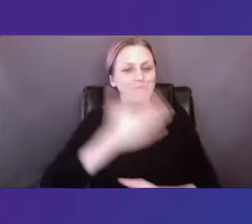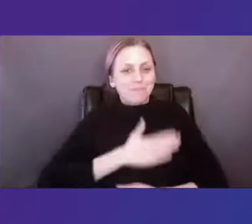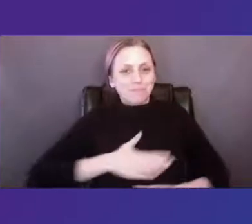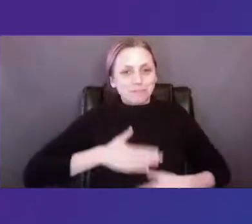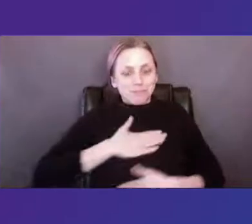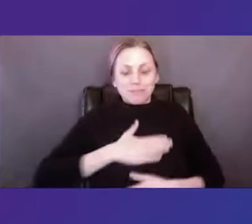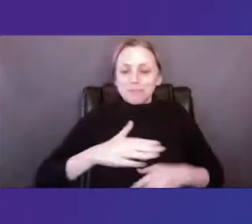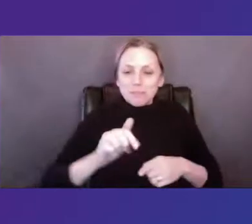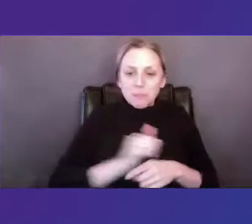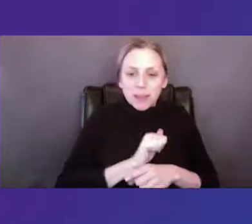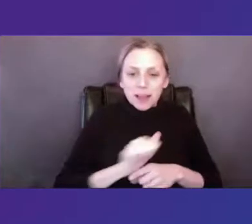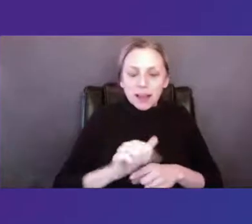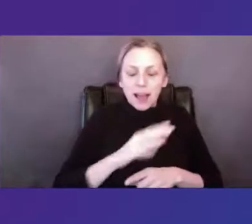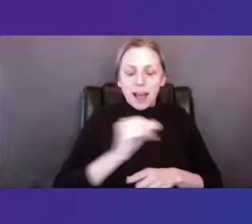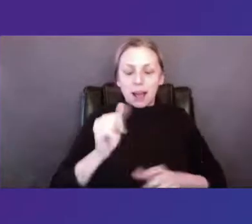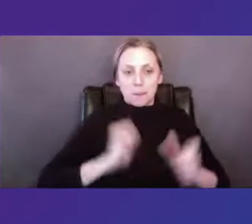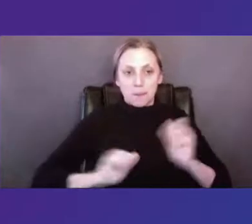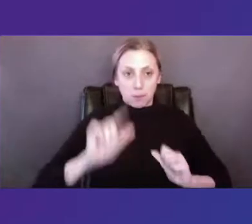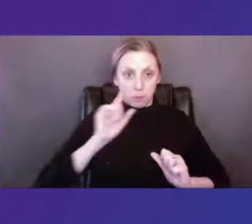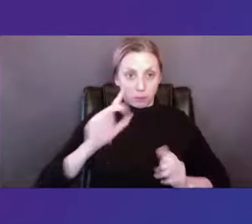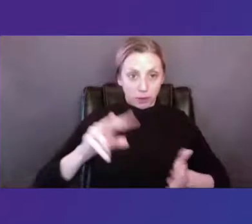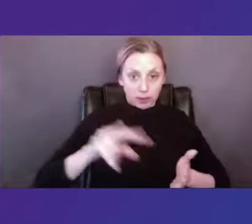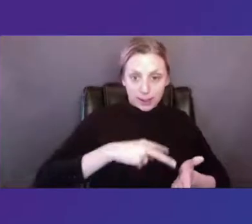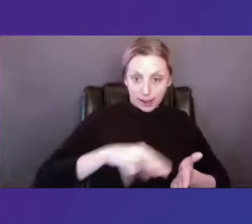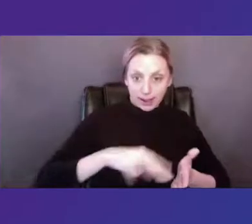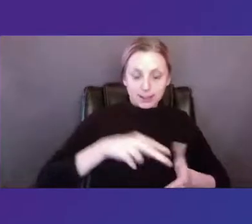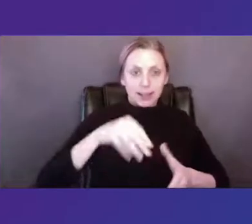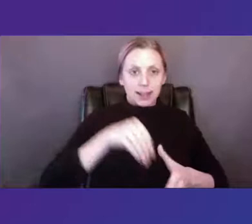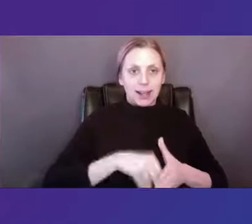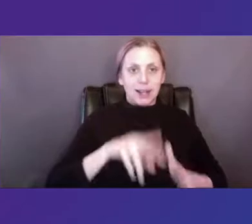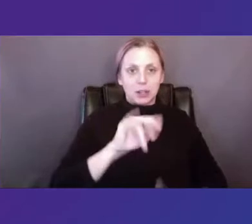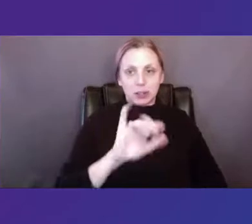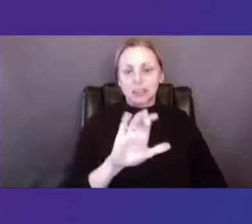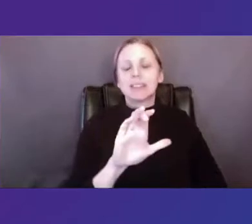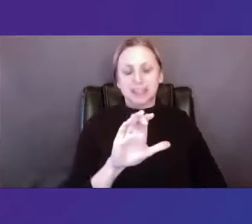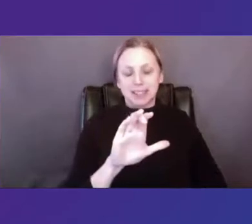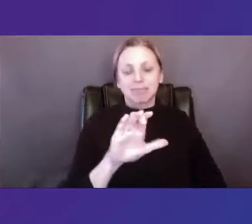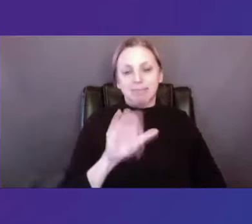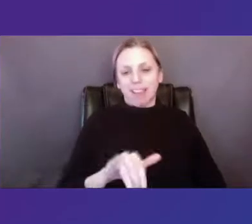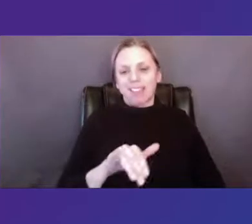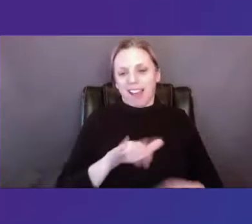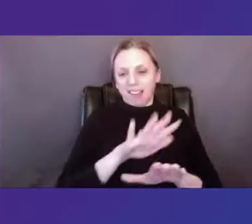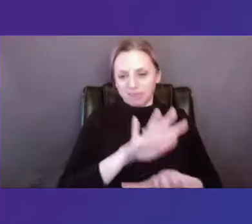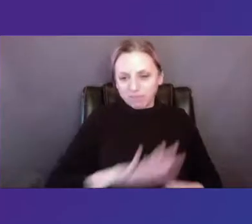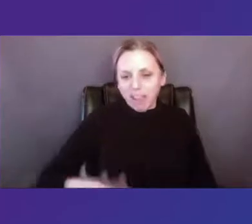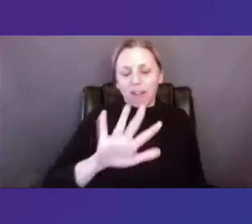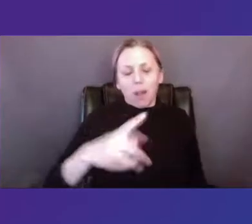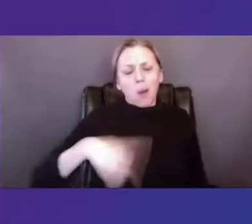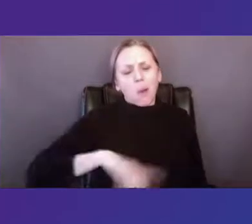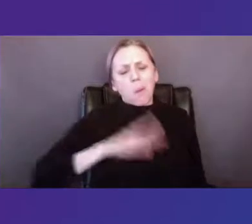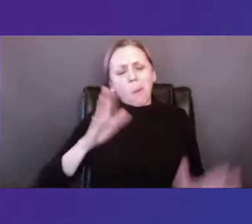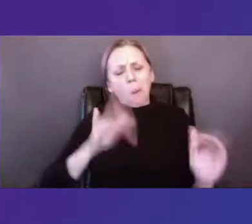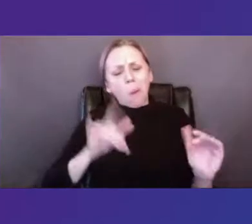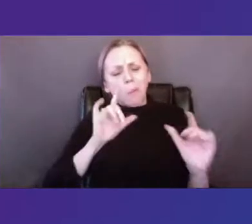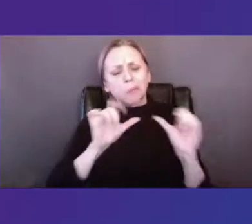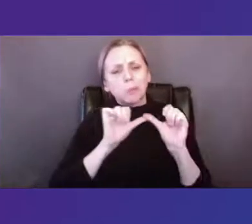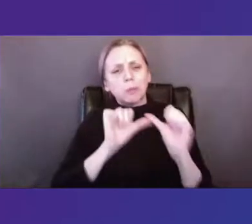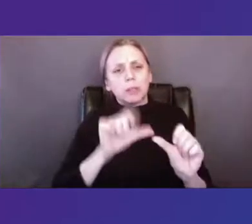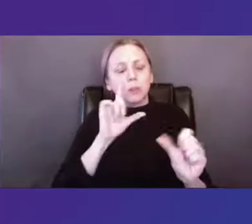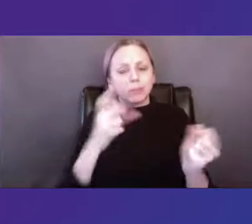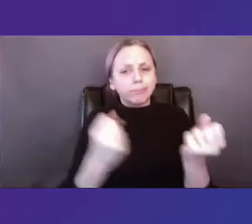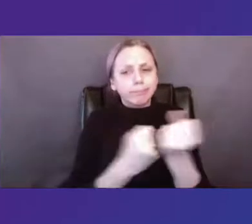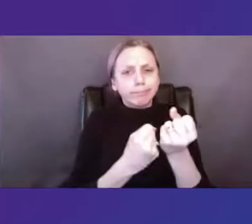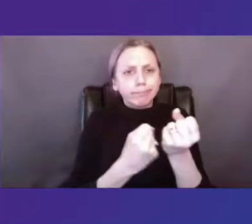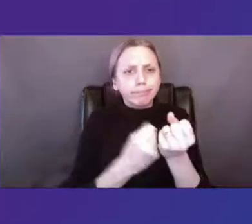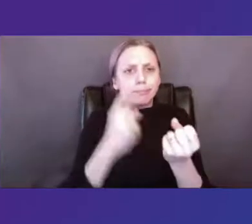practice and performance of dance in the metropolitan new york city area and we hope to continue to advocate for